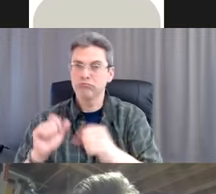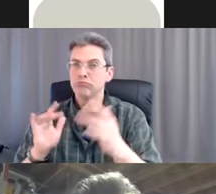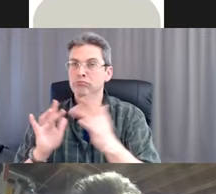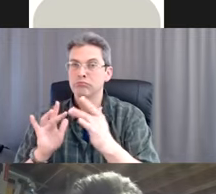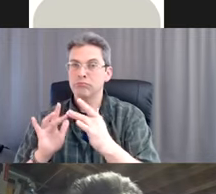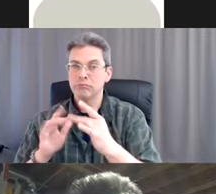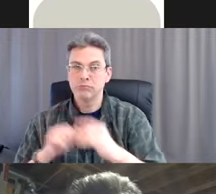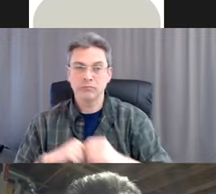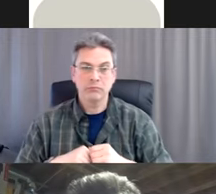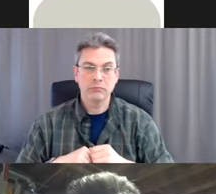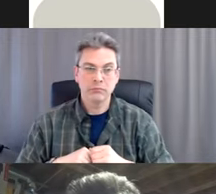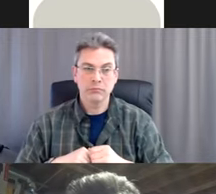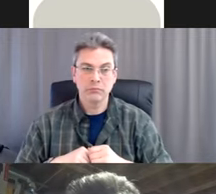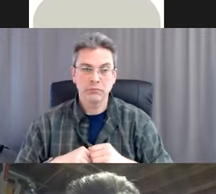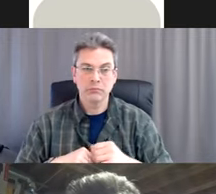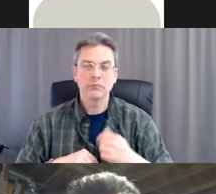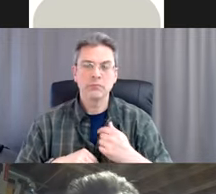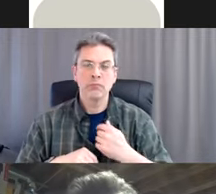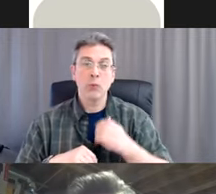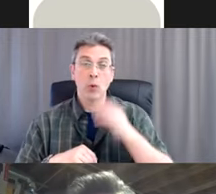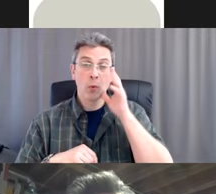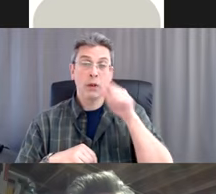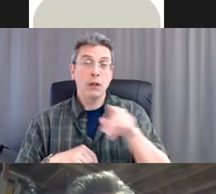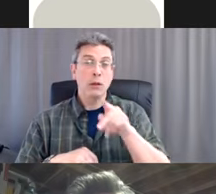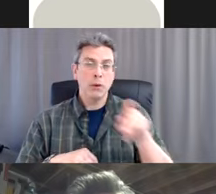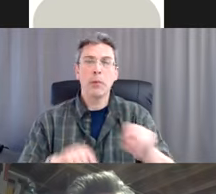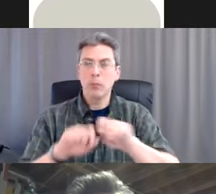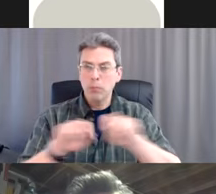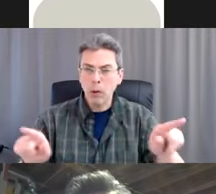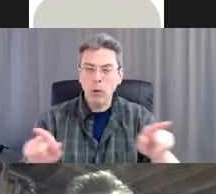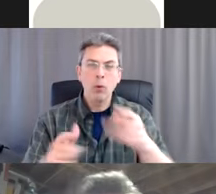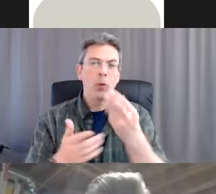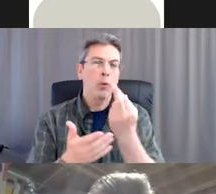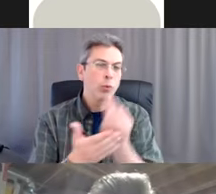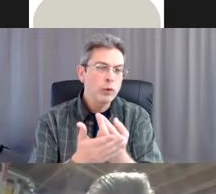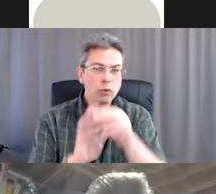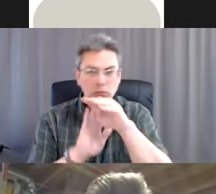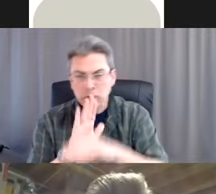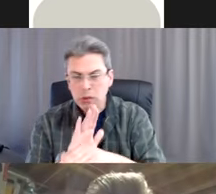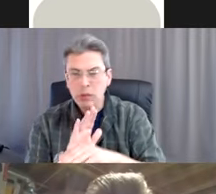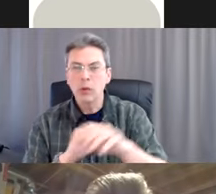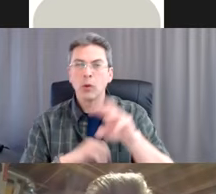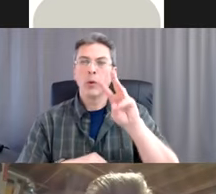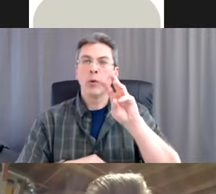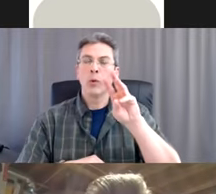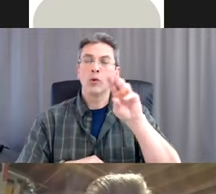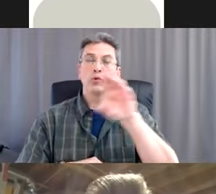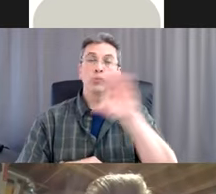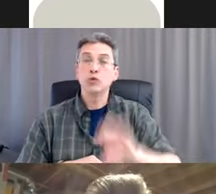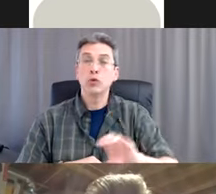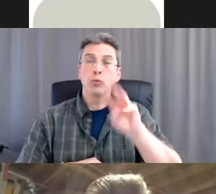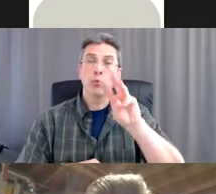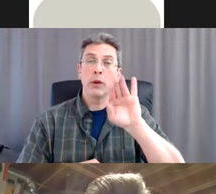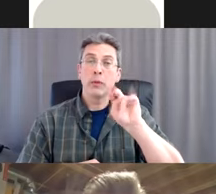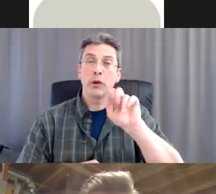be sending out this PowerPoint, the resources, the link to the recording so you can have a reference for